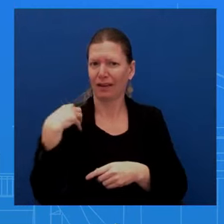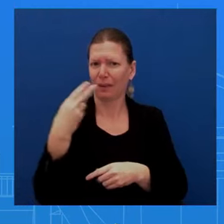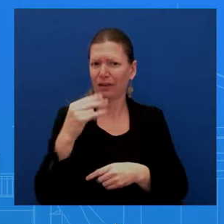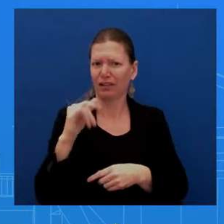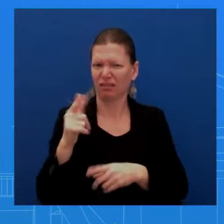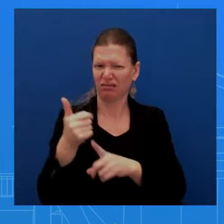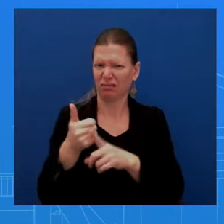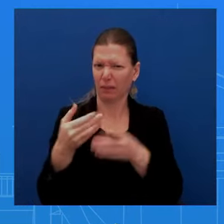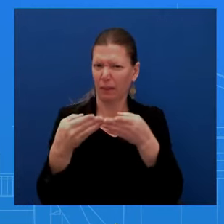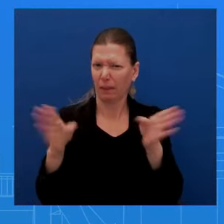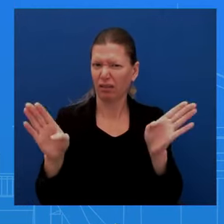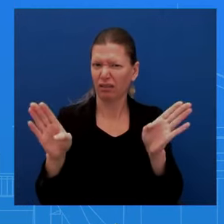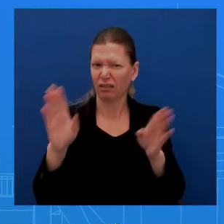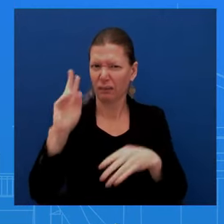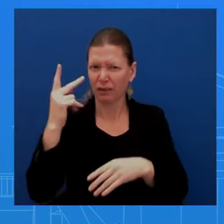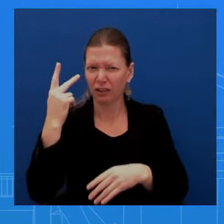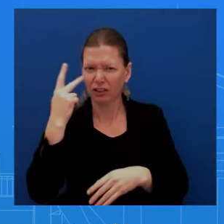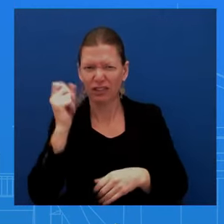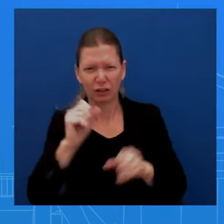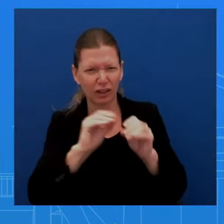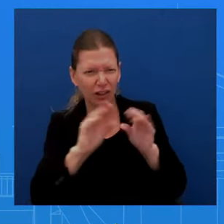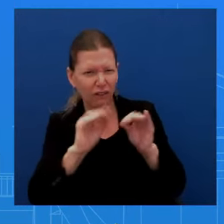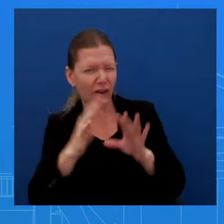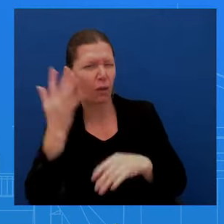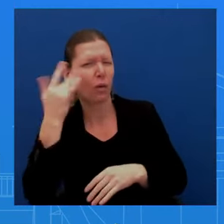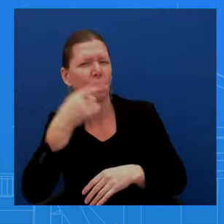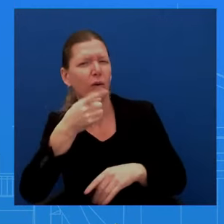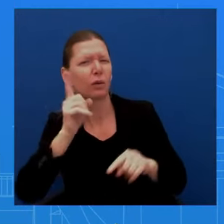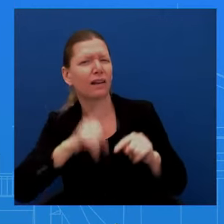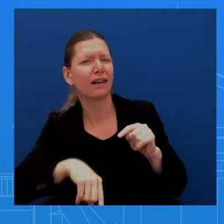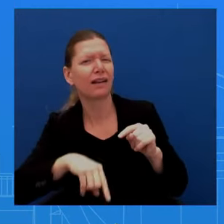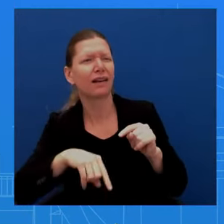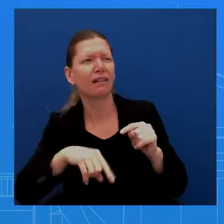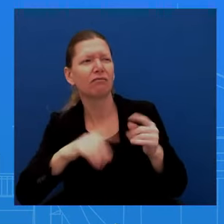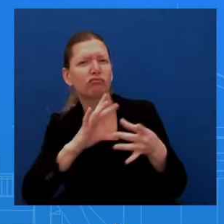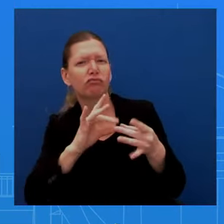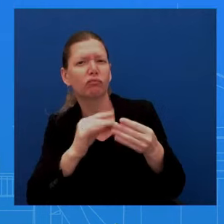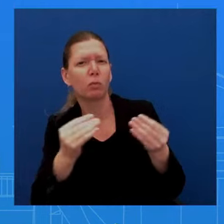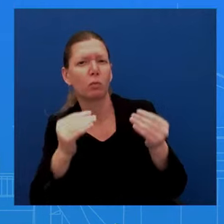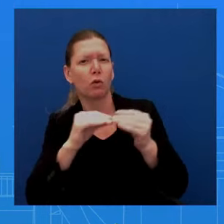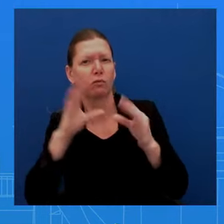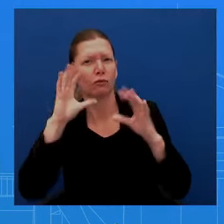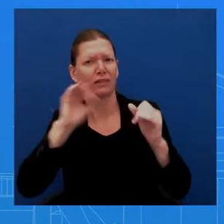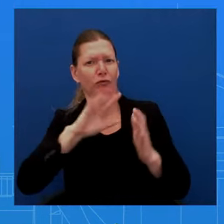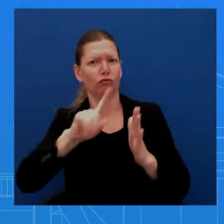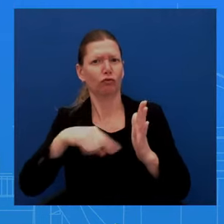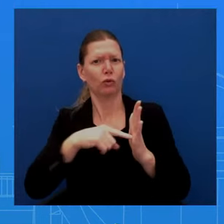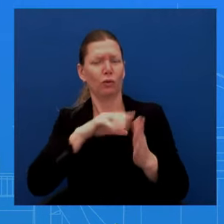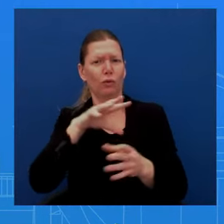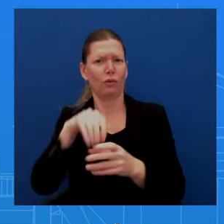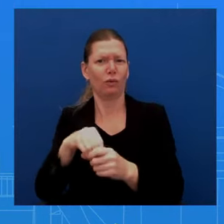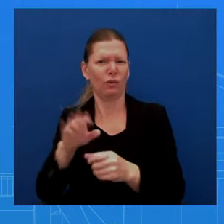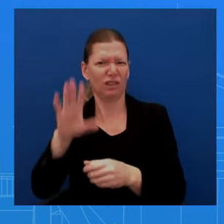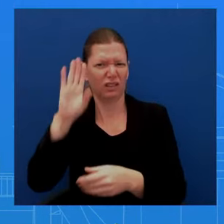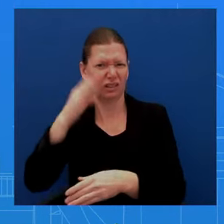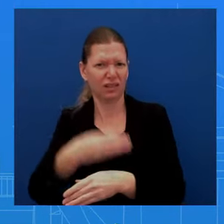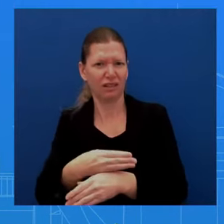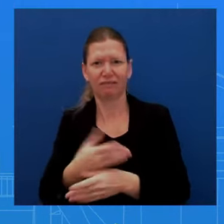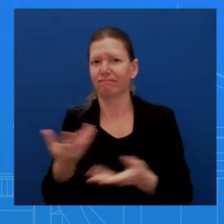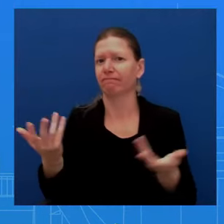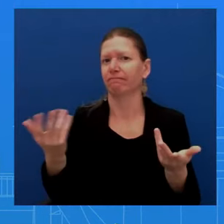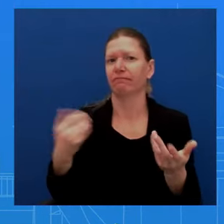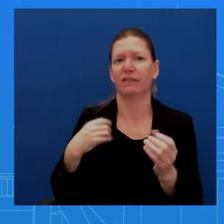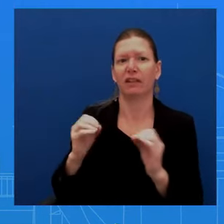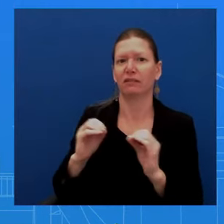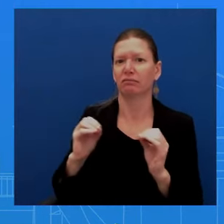about the President's role in his son's events? Emily, I really don't have anything else to add. He's a private citizen. He's not a member of, uh, the